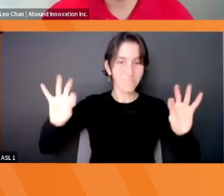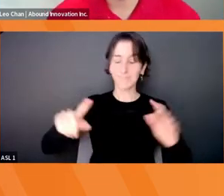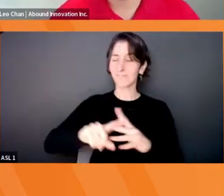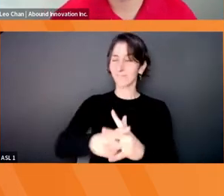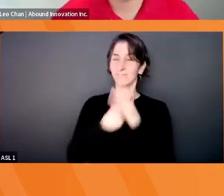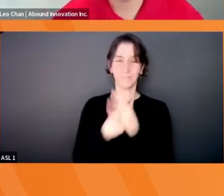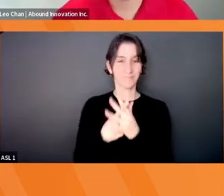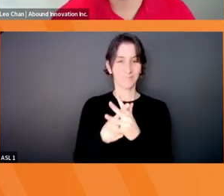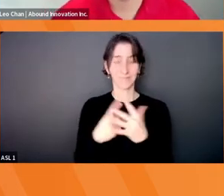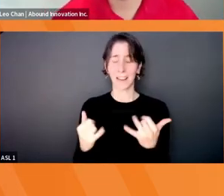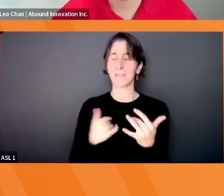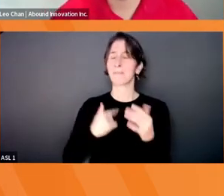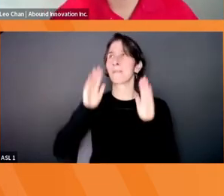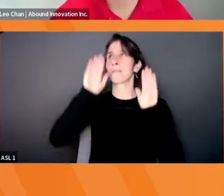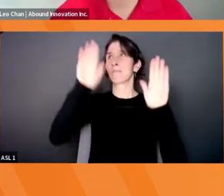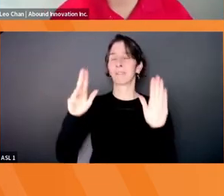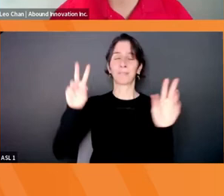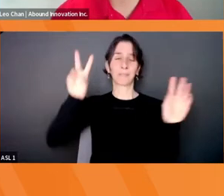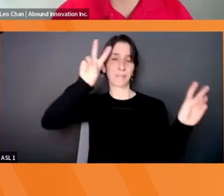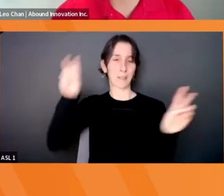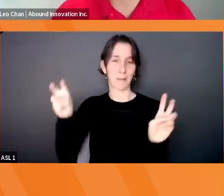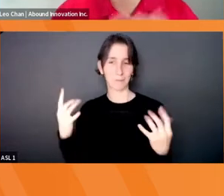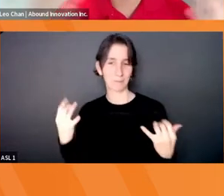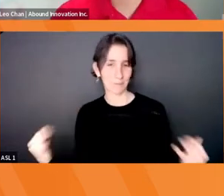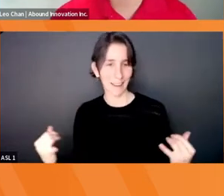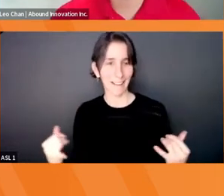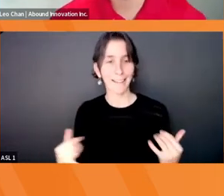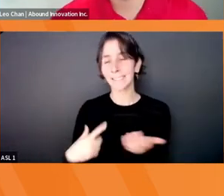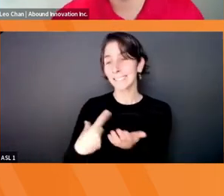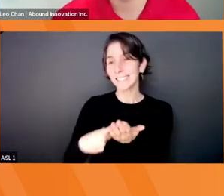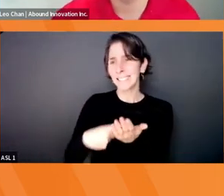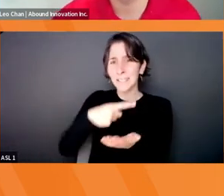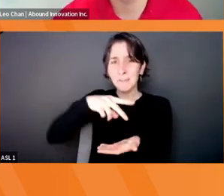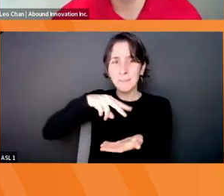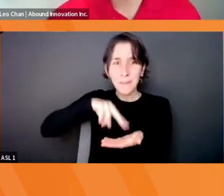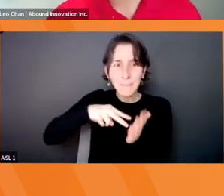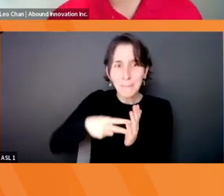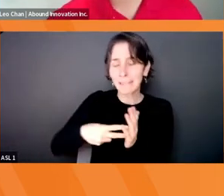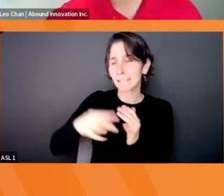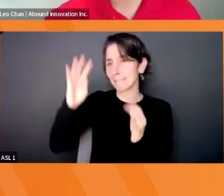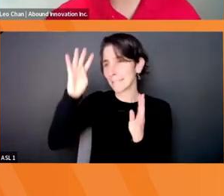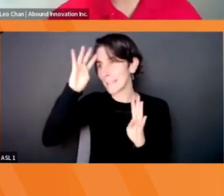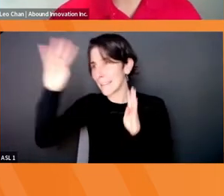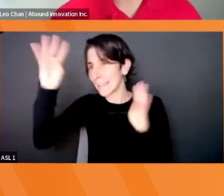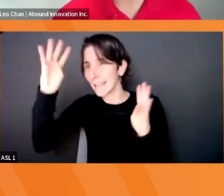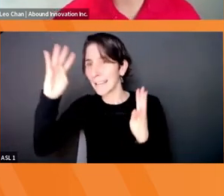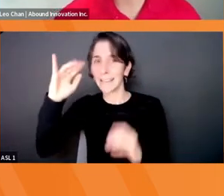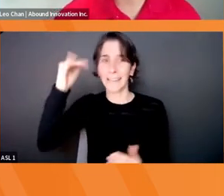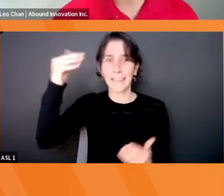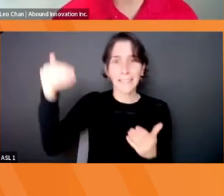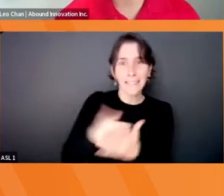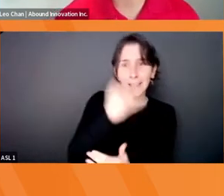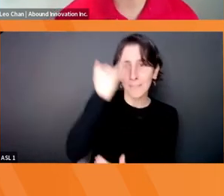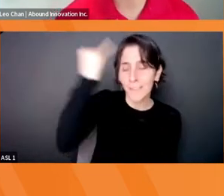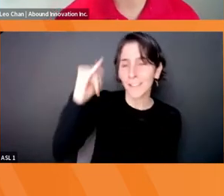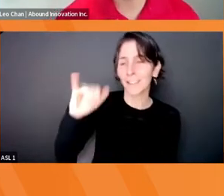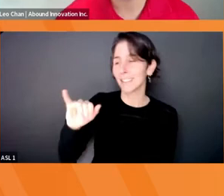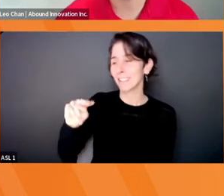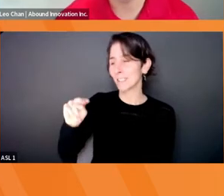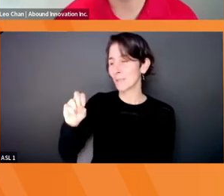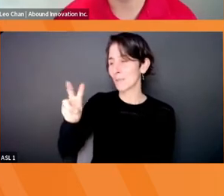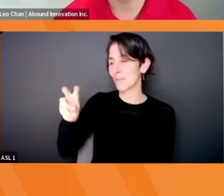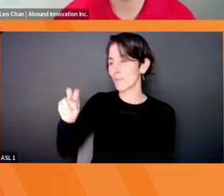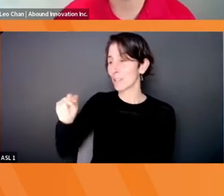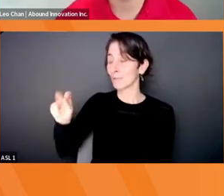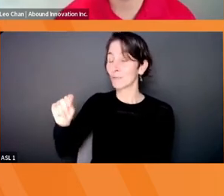is a wonderful topic today to talk about what innovation is all about, because I think it's kind of like a bit of a